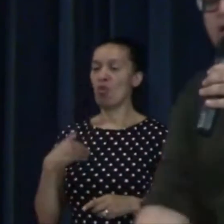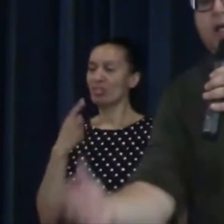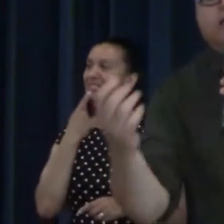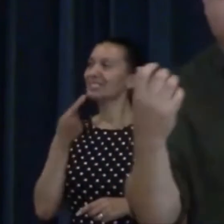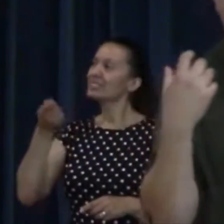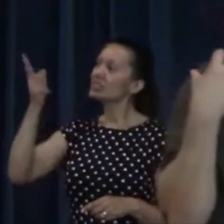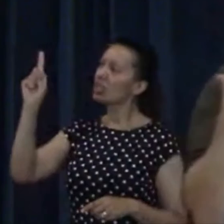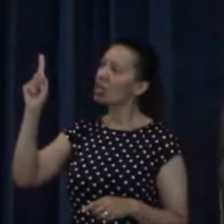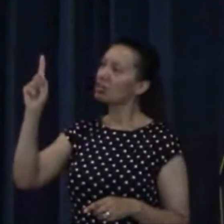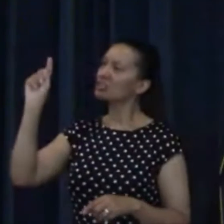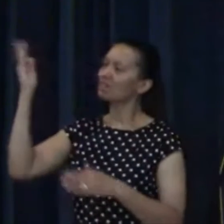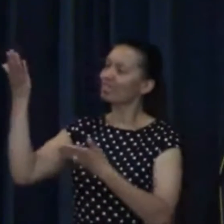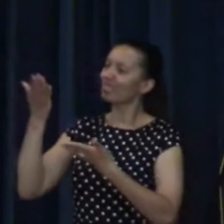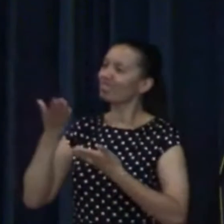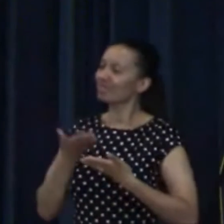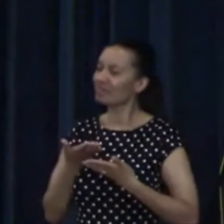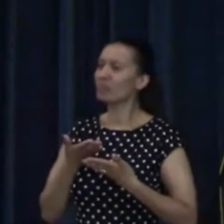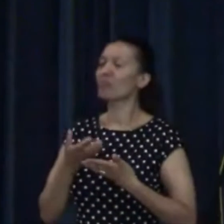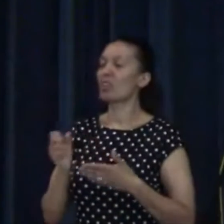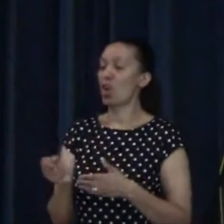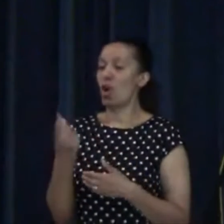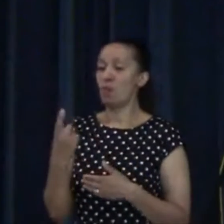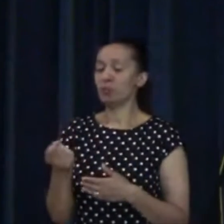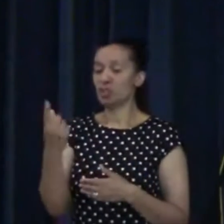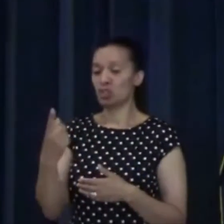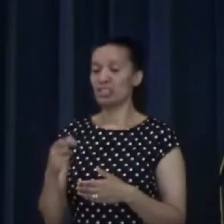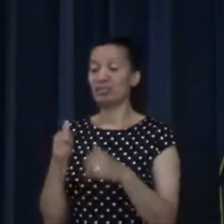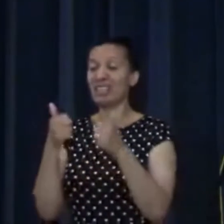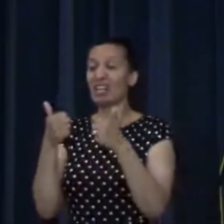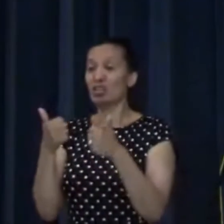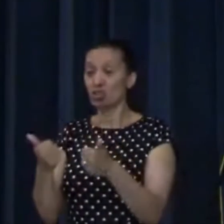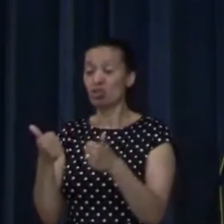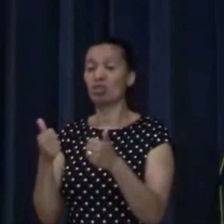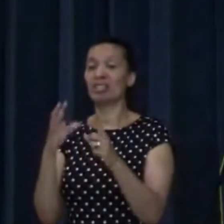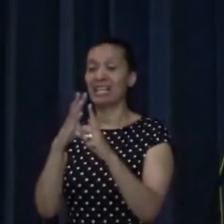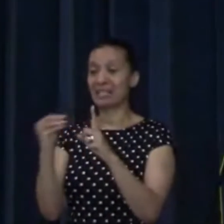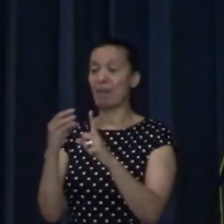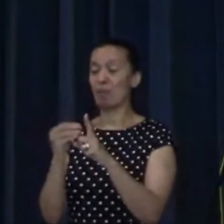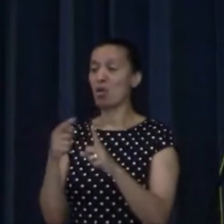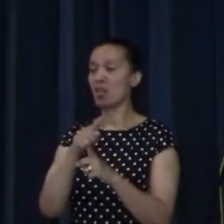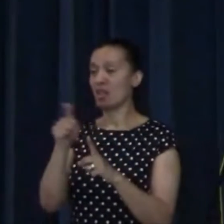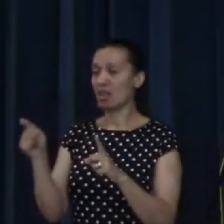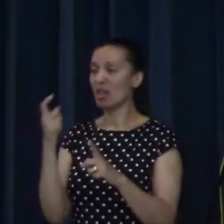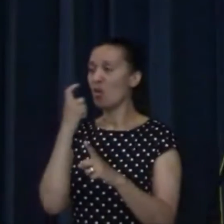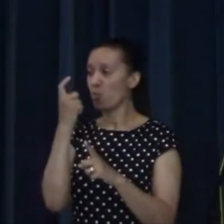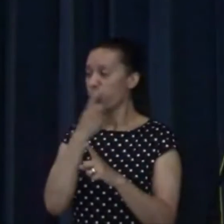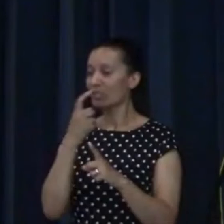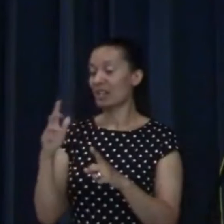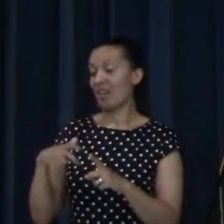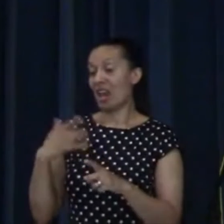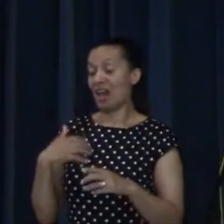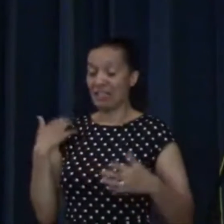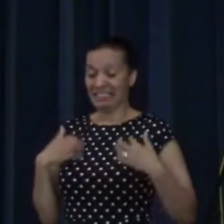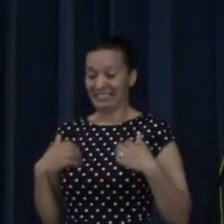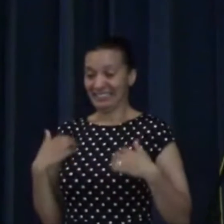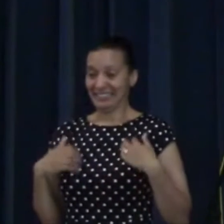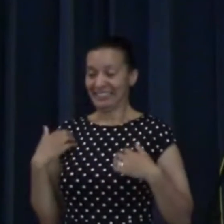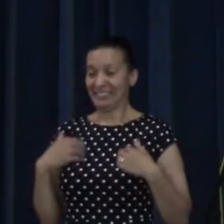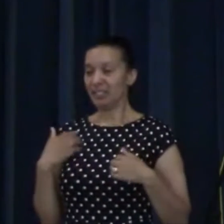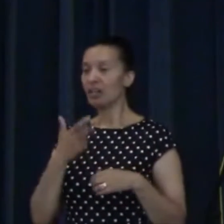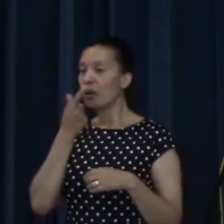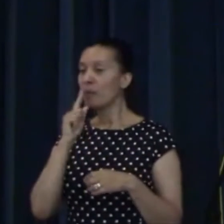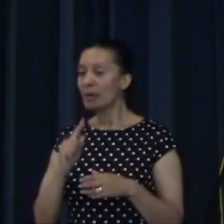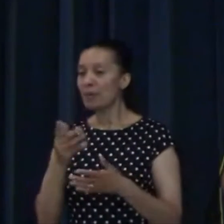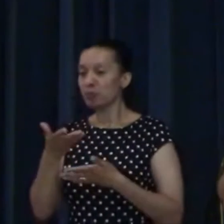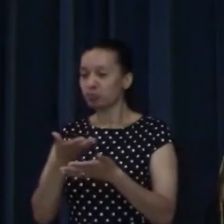God, God, just give me an opportunity to be a good witness for you, then life gets more and more exciting. People will come to you and